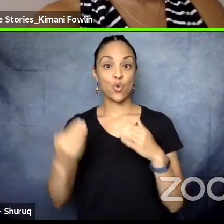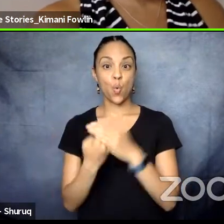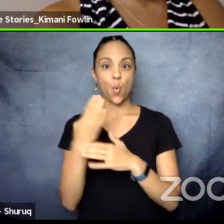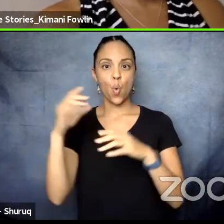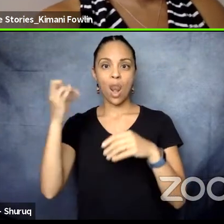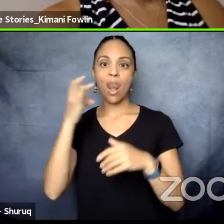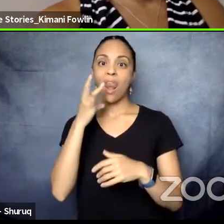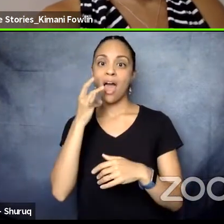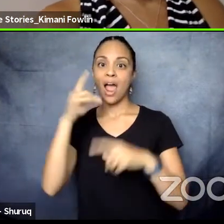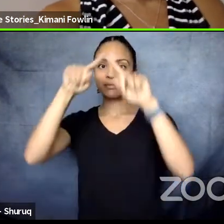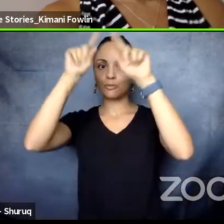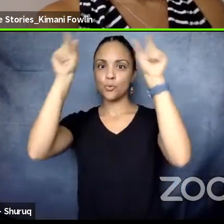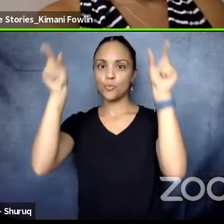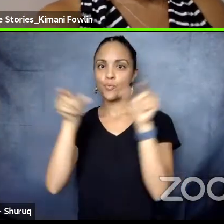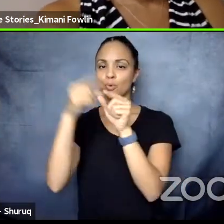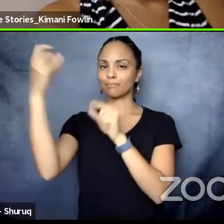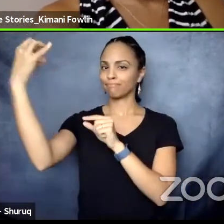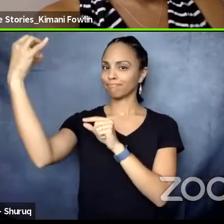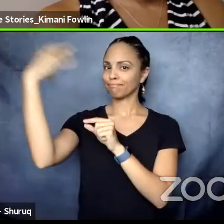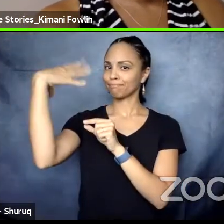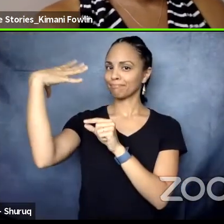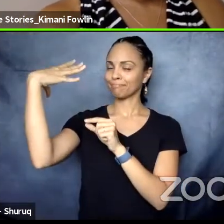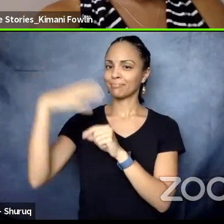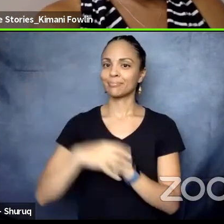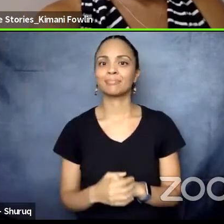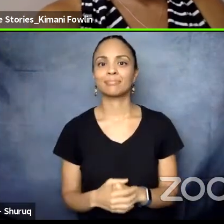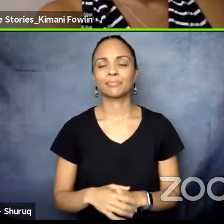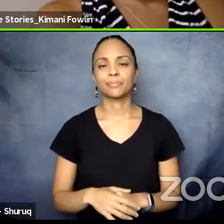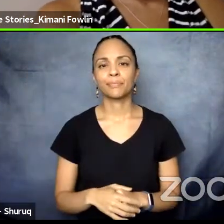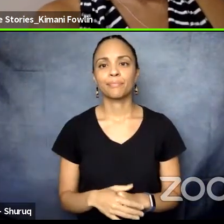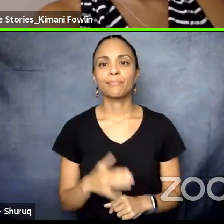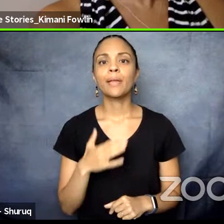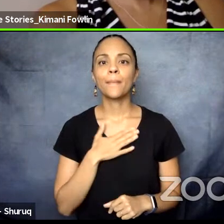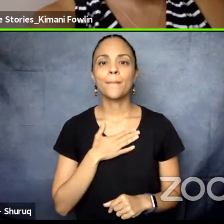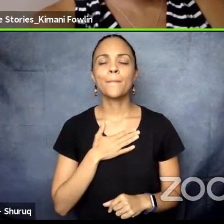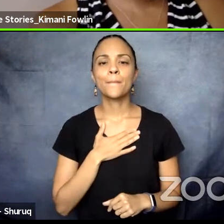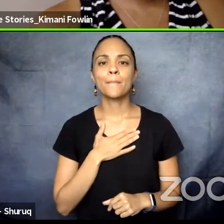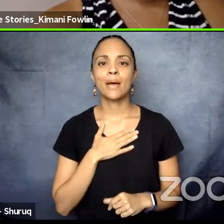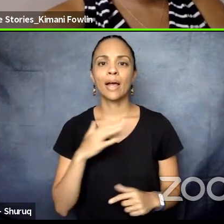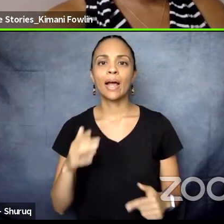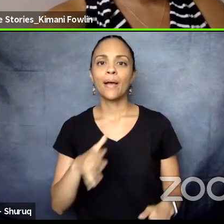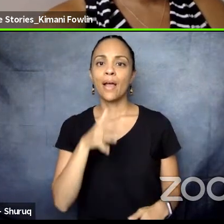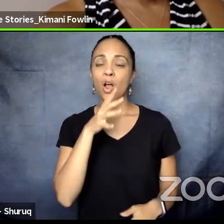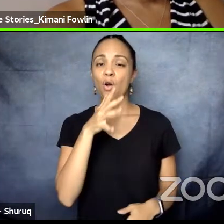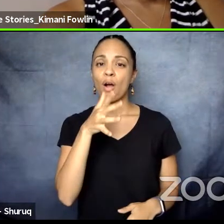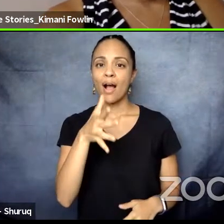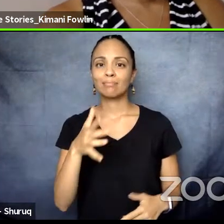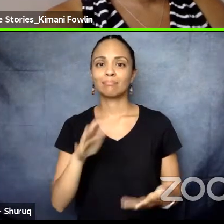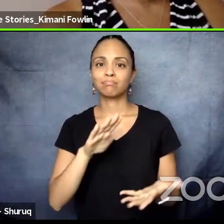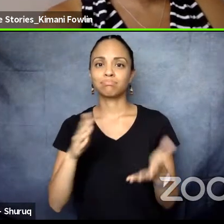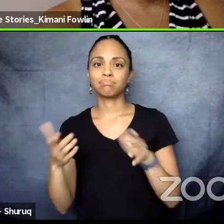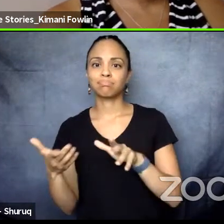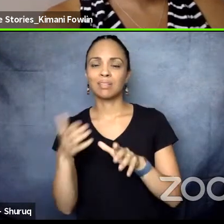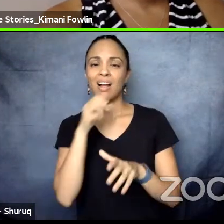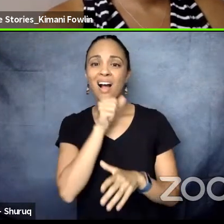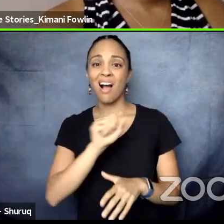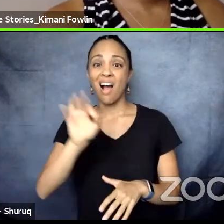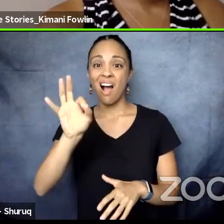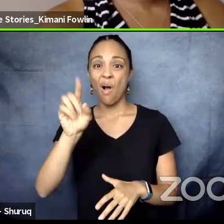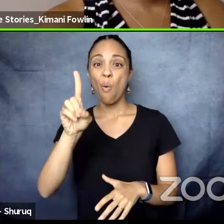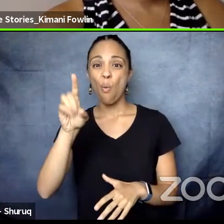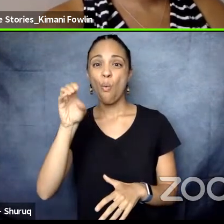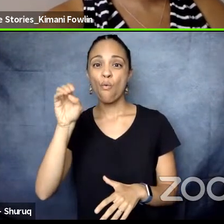Lucille Madison. She was 104 when she passed. I teach because of her. Daughter of Ronald